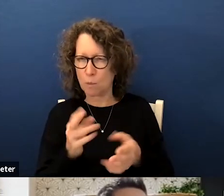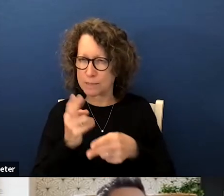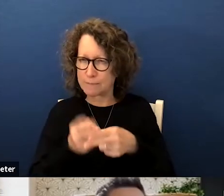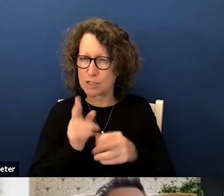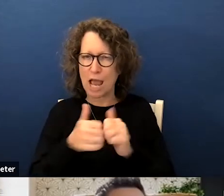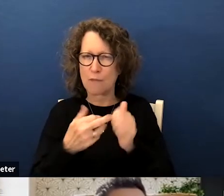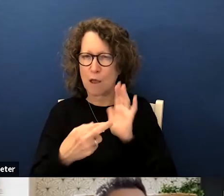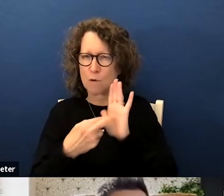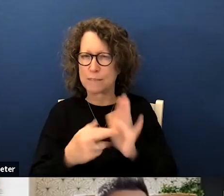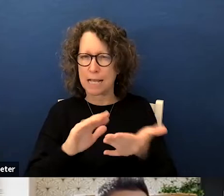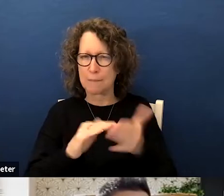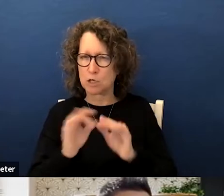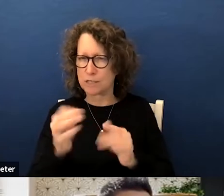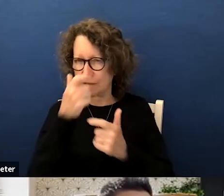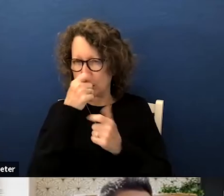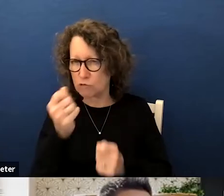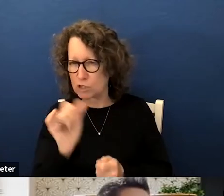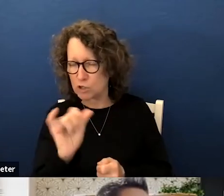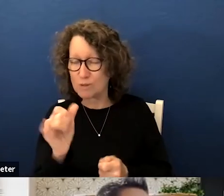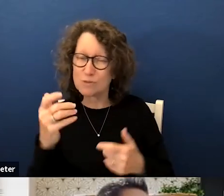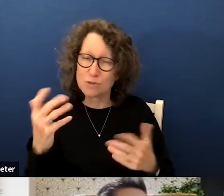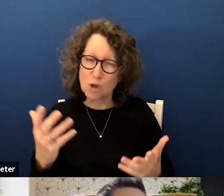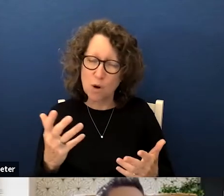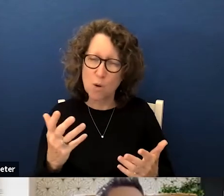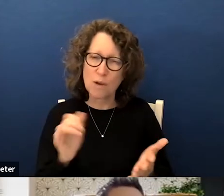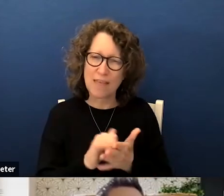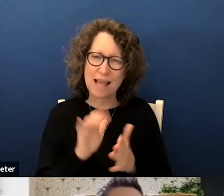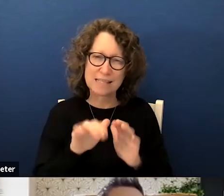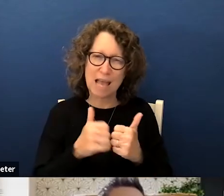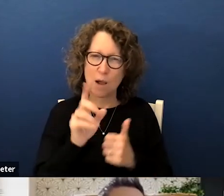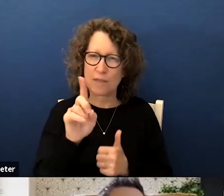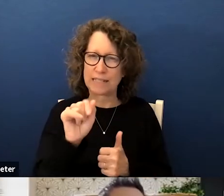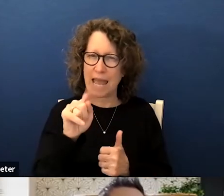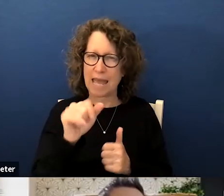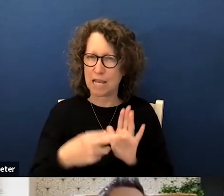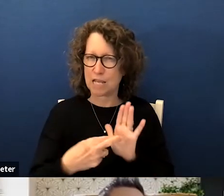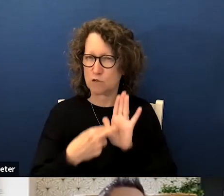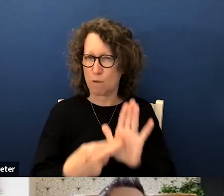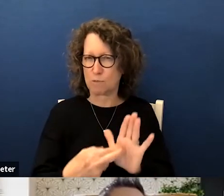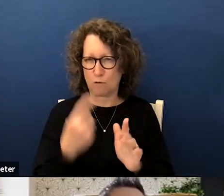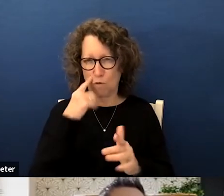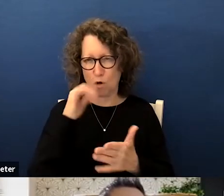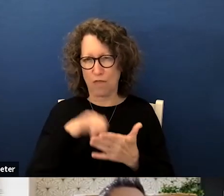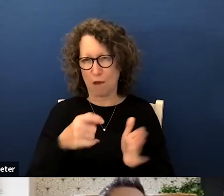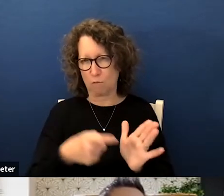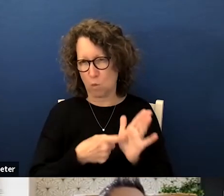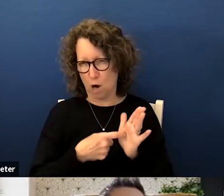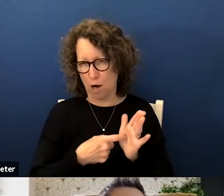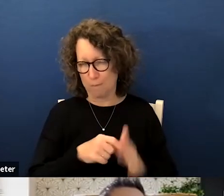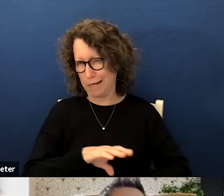represents communities of interest too and so that's how the data is represented in there for that requirement